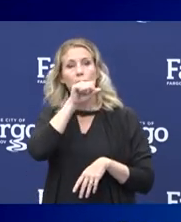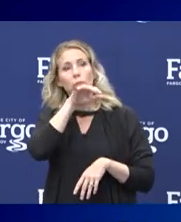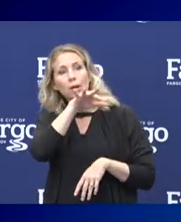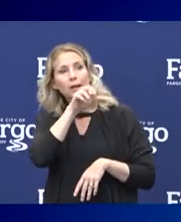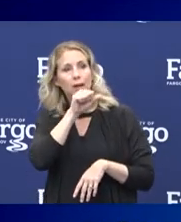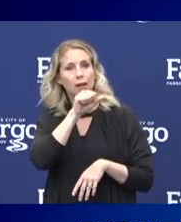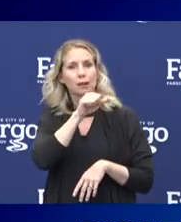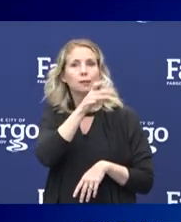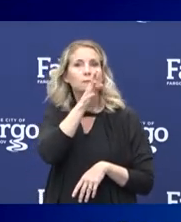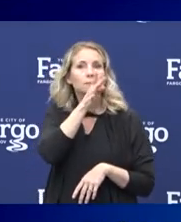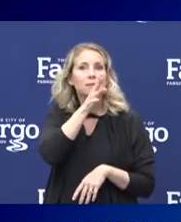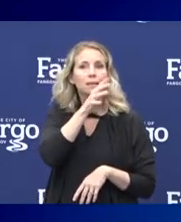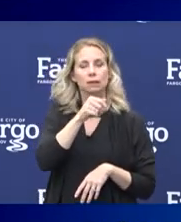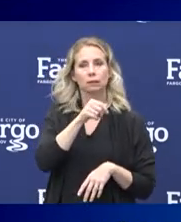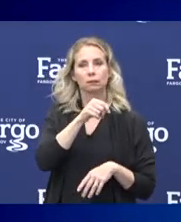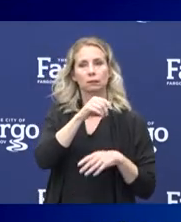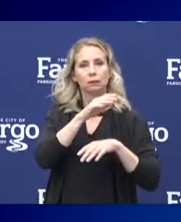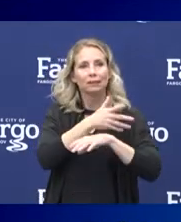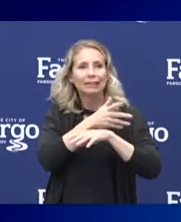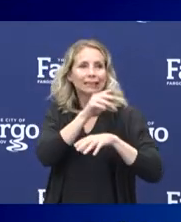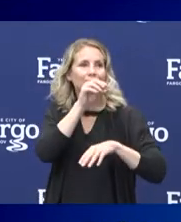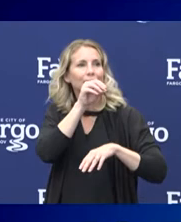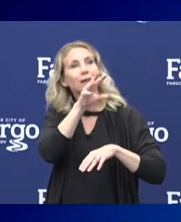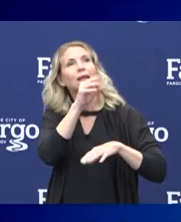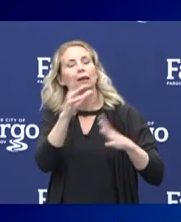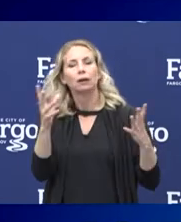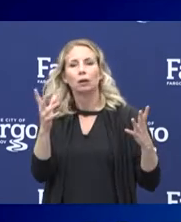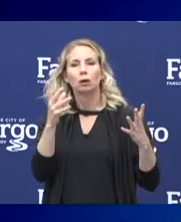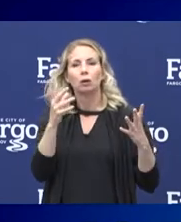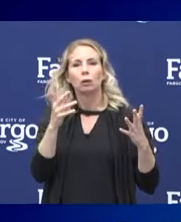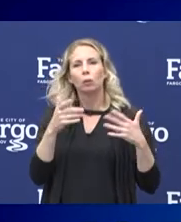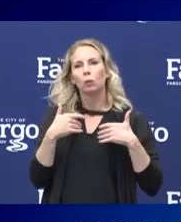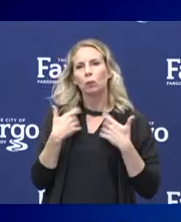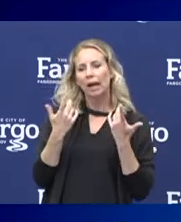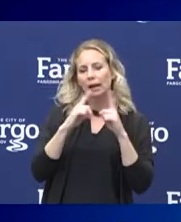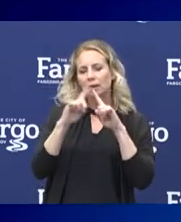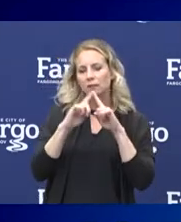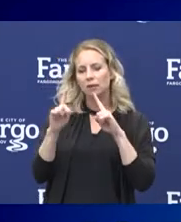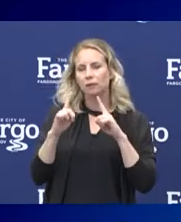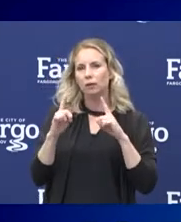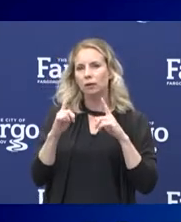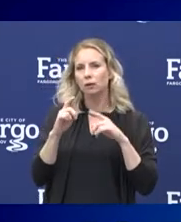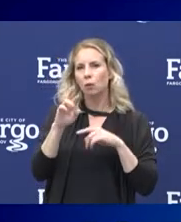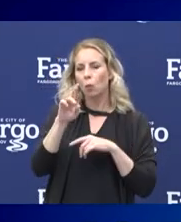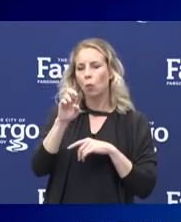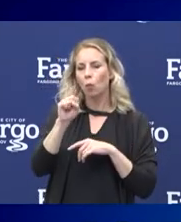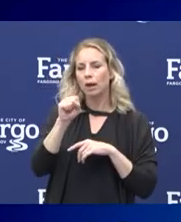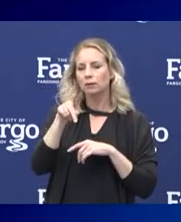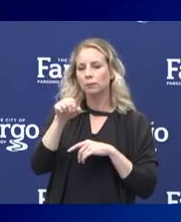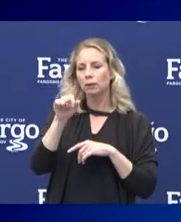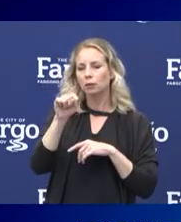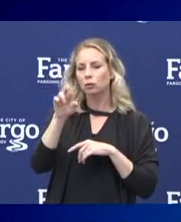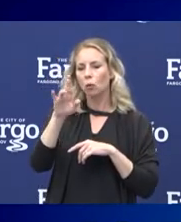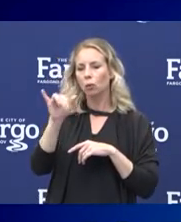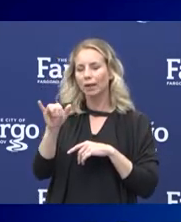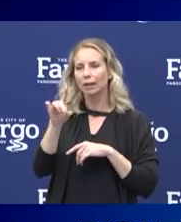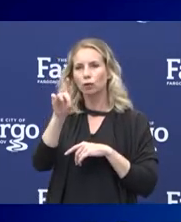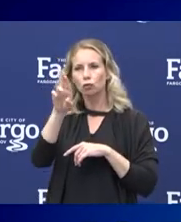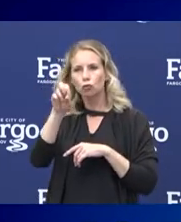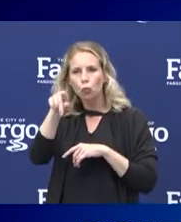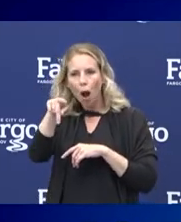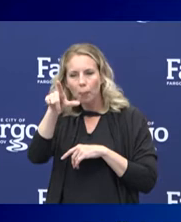we emit a variety of sizes of respiratory droplets. And really successful